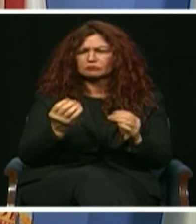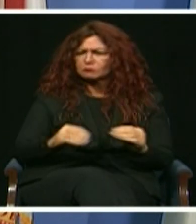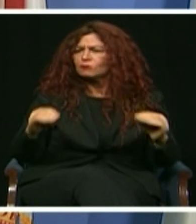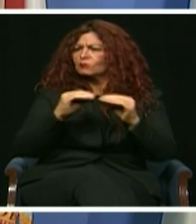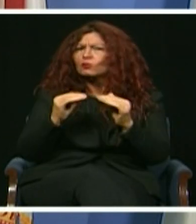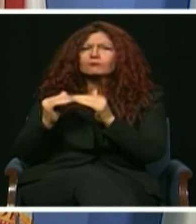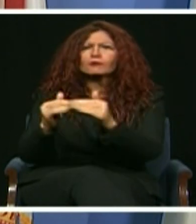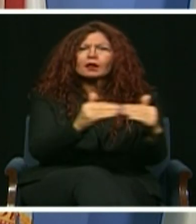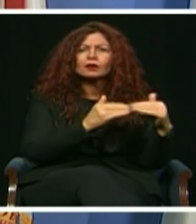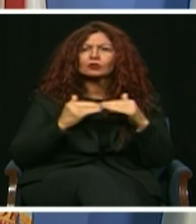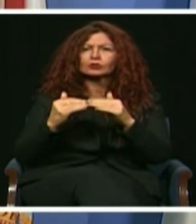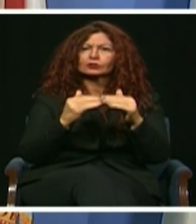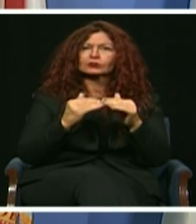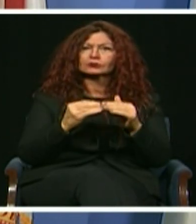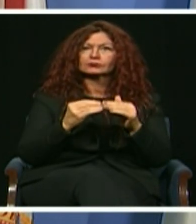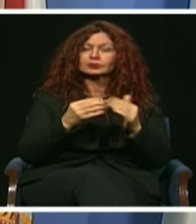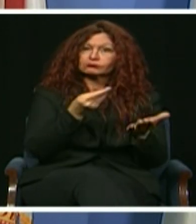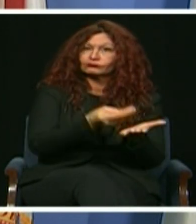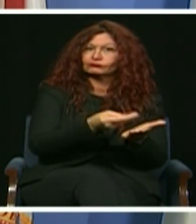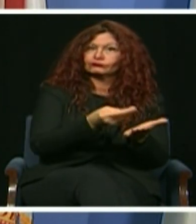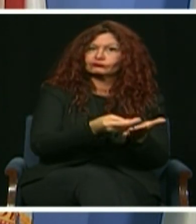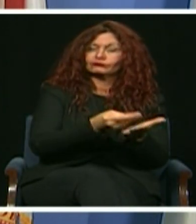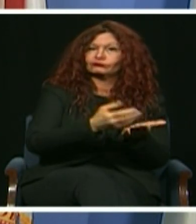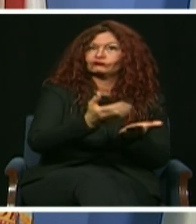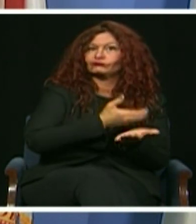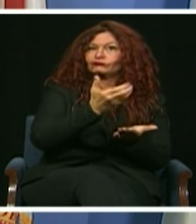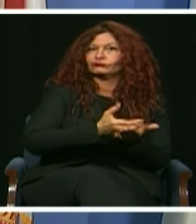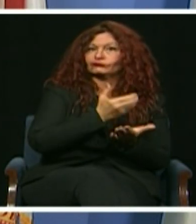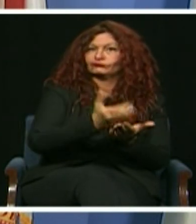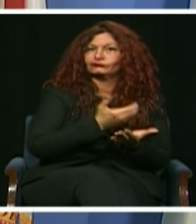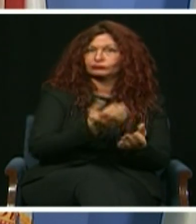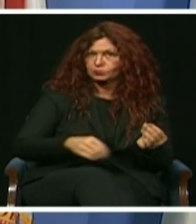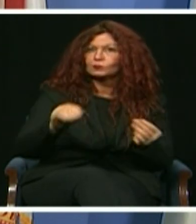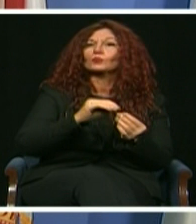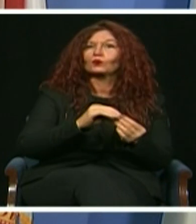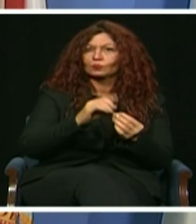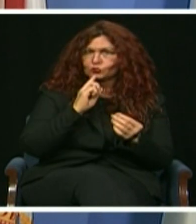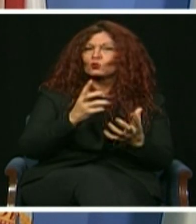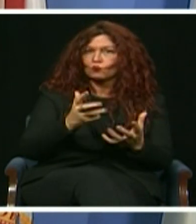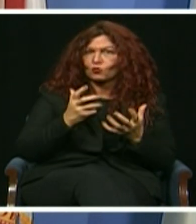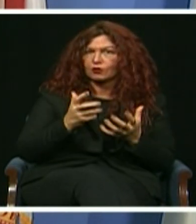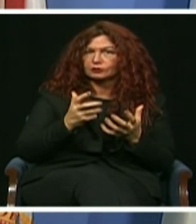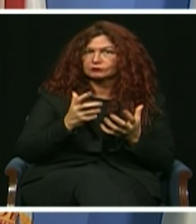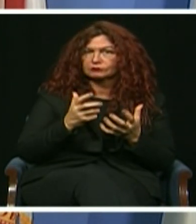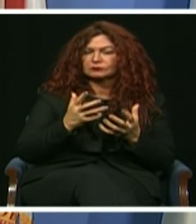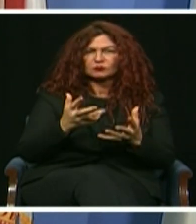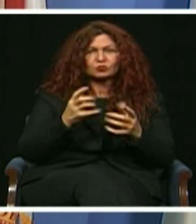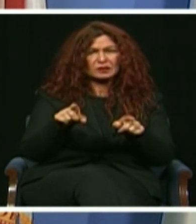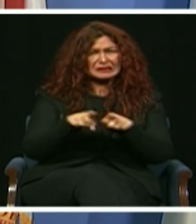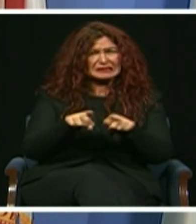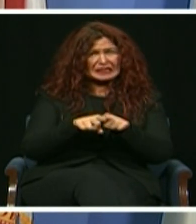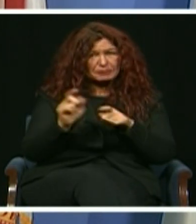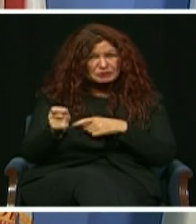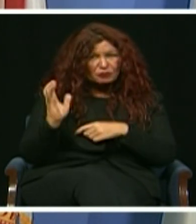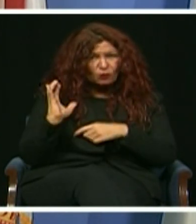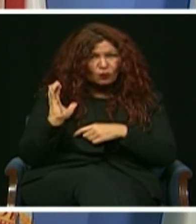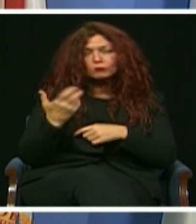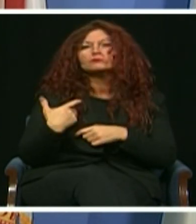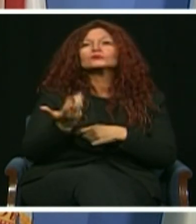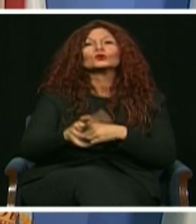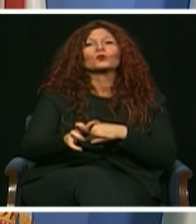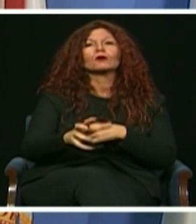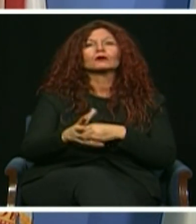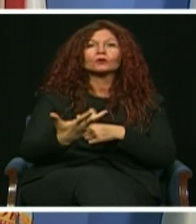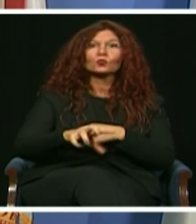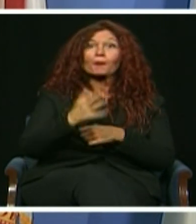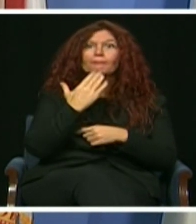go back to how we were before. We can and we will create a stronger, more resilient Miami-Dade with these four